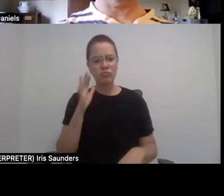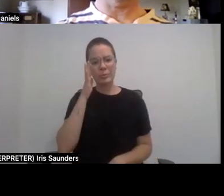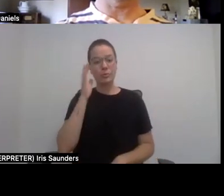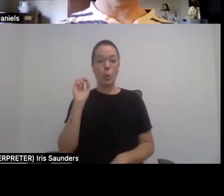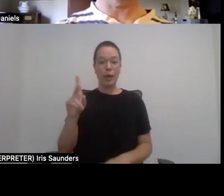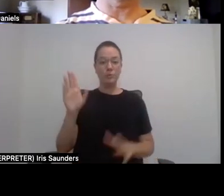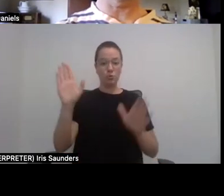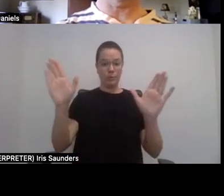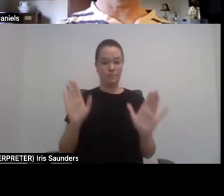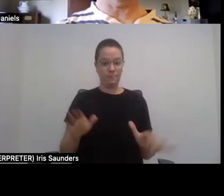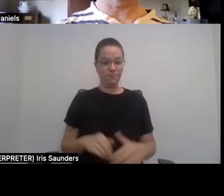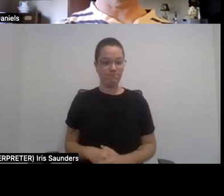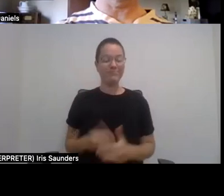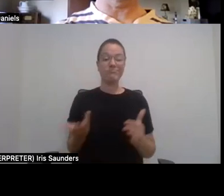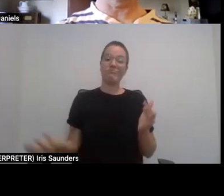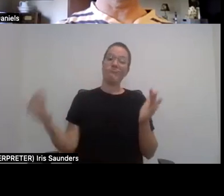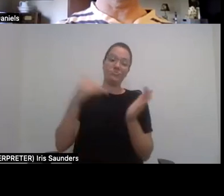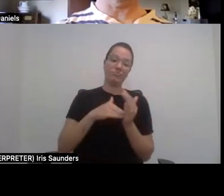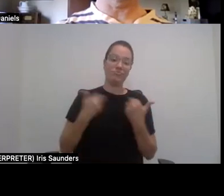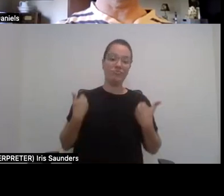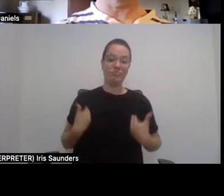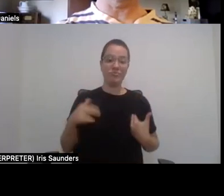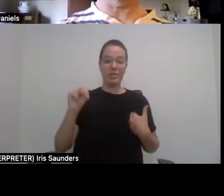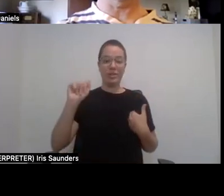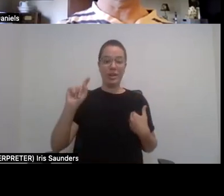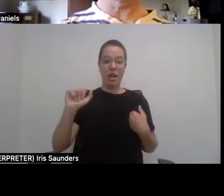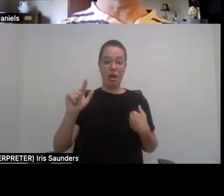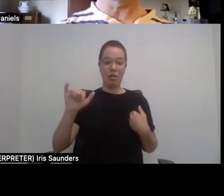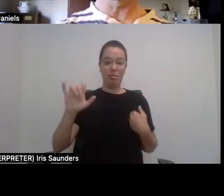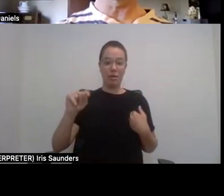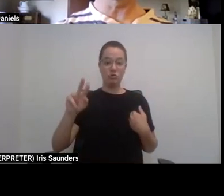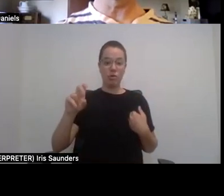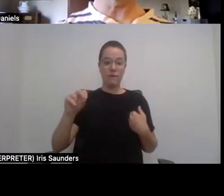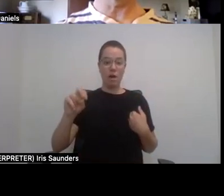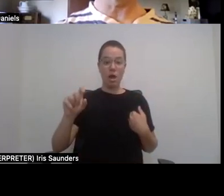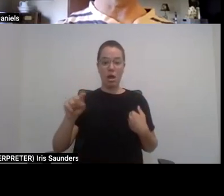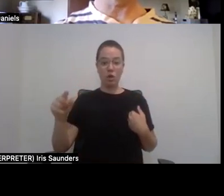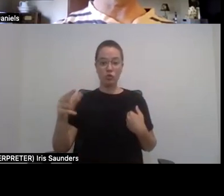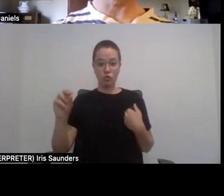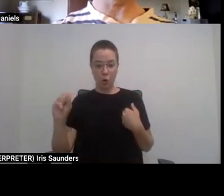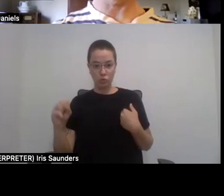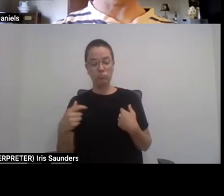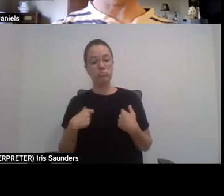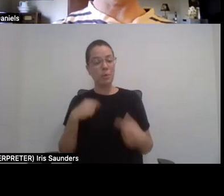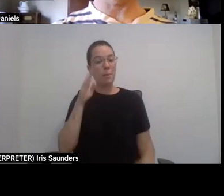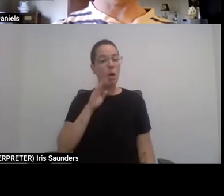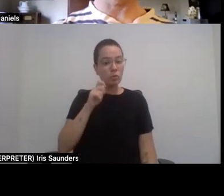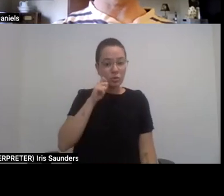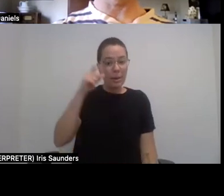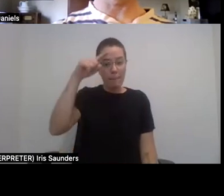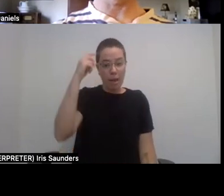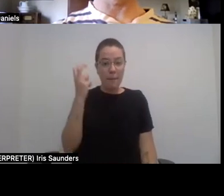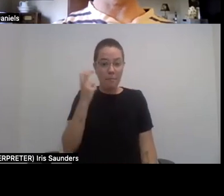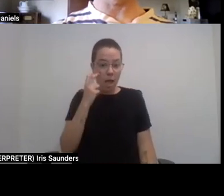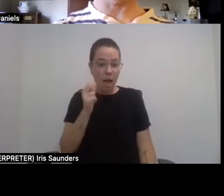So, again, my name is Natalie Trevon Gross. I am a brown-skinned, black-blind woman.